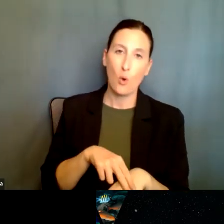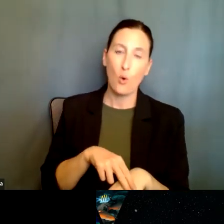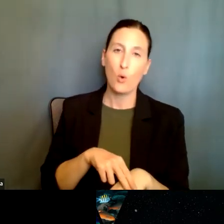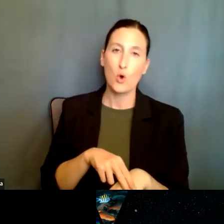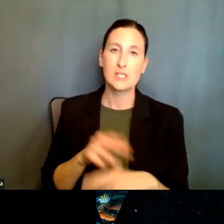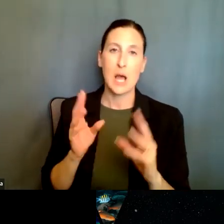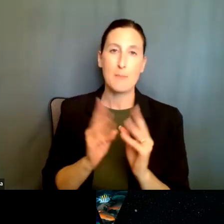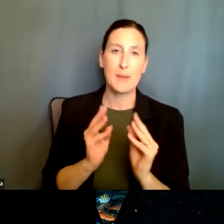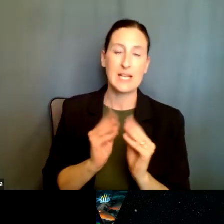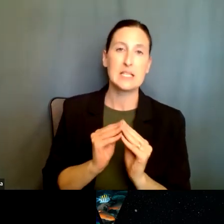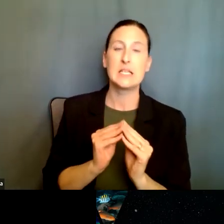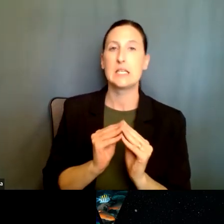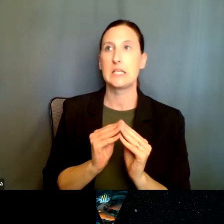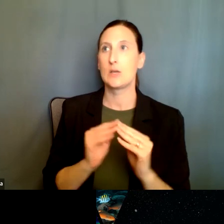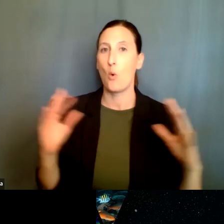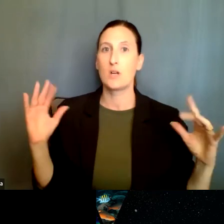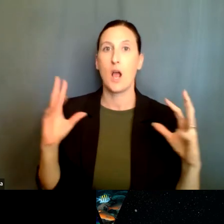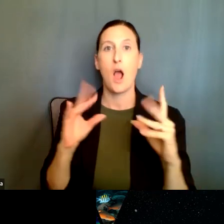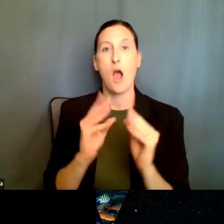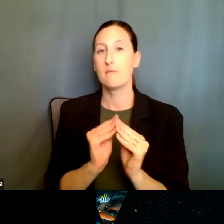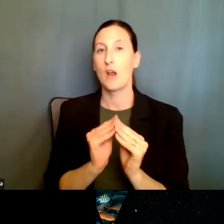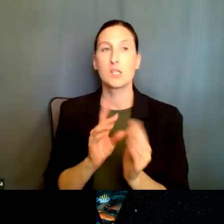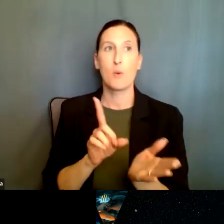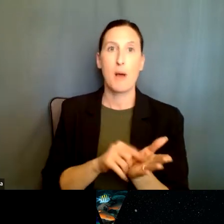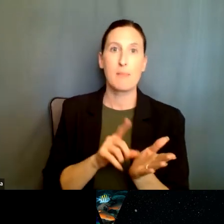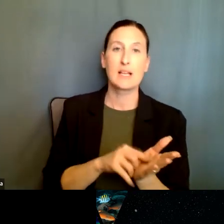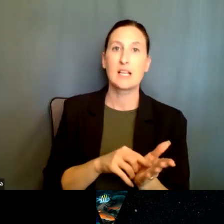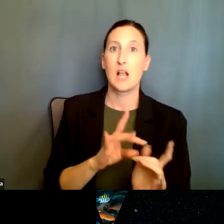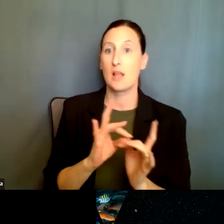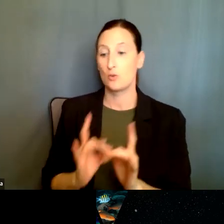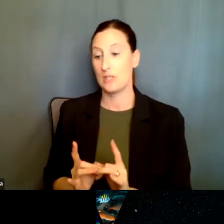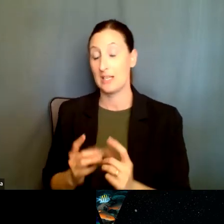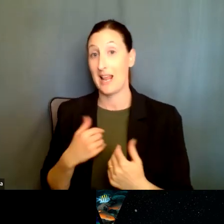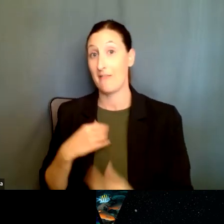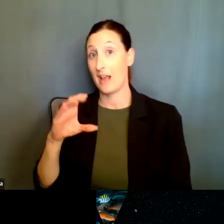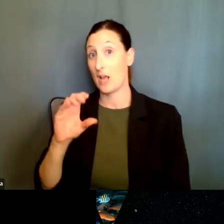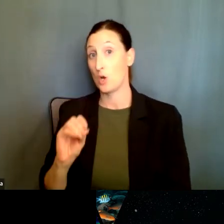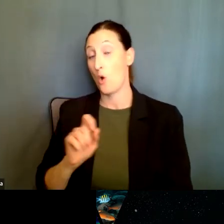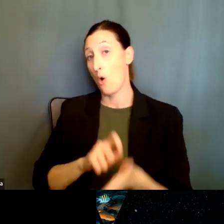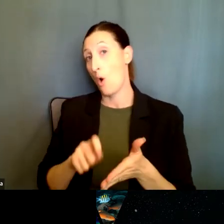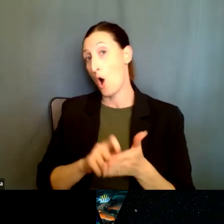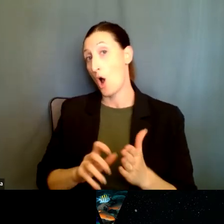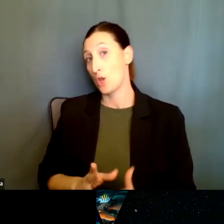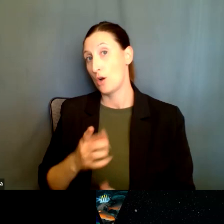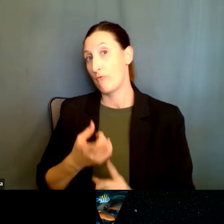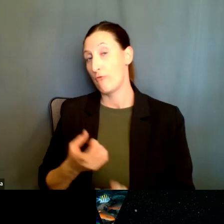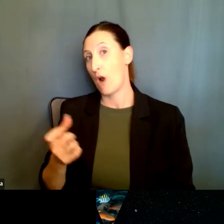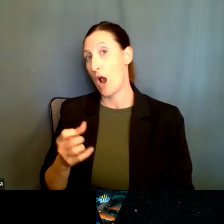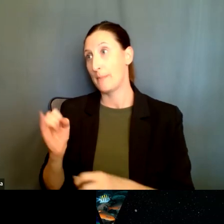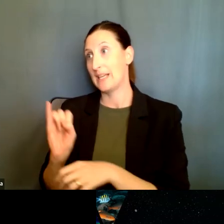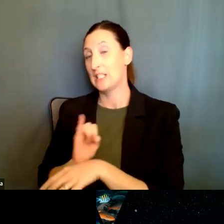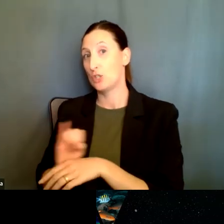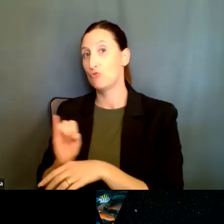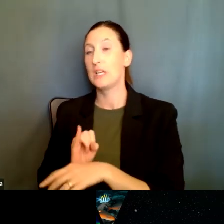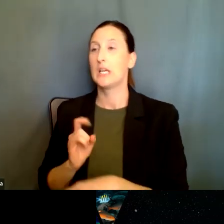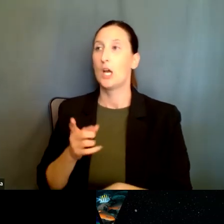conference, um, any publications that is related that has a quarter from, from industry. Um, one can contact